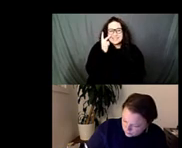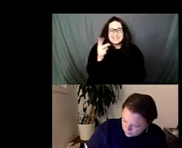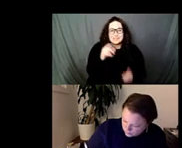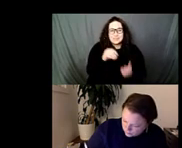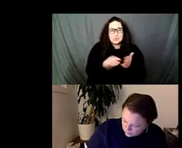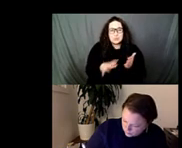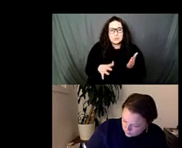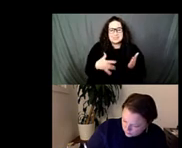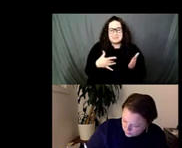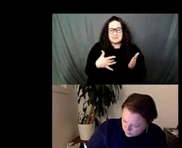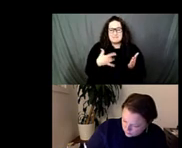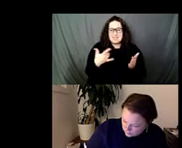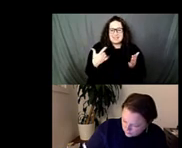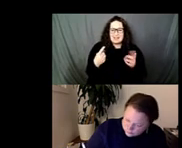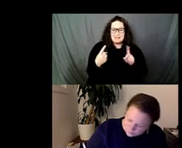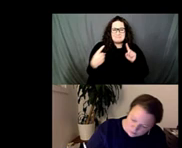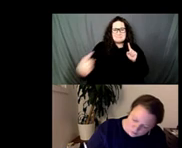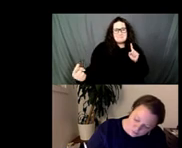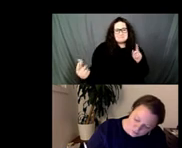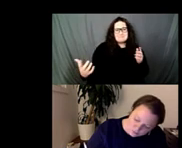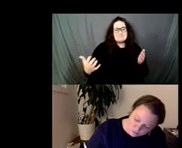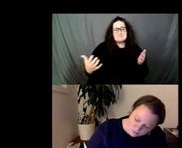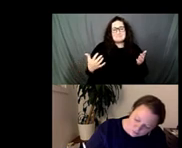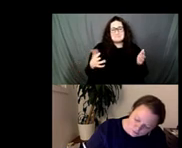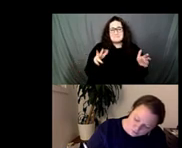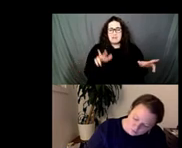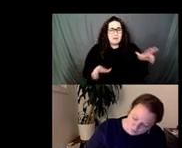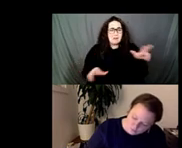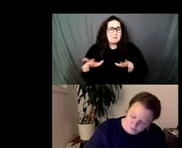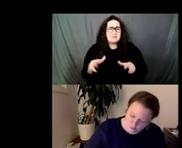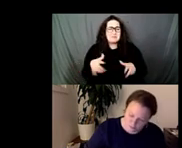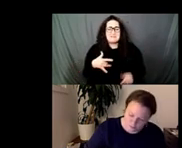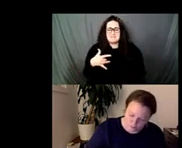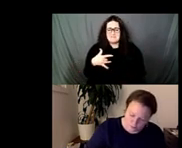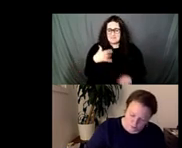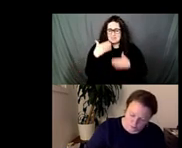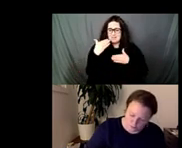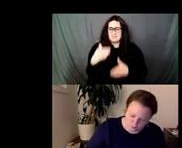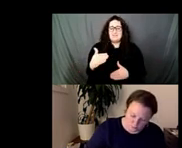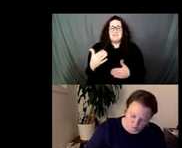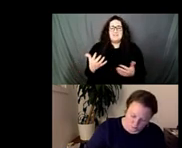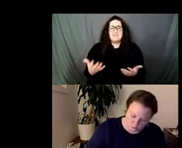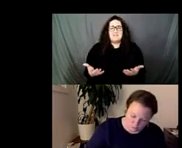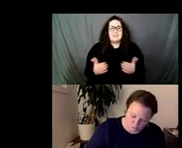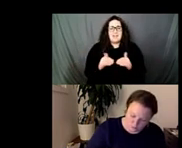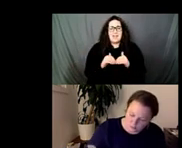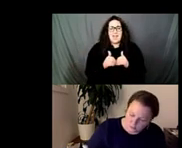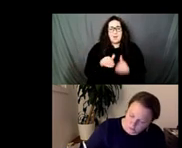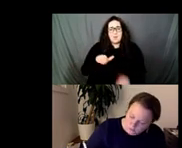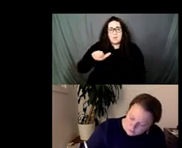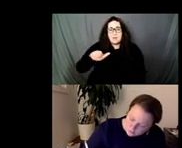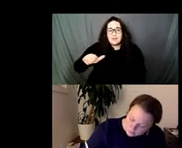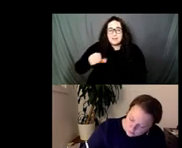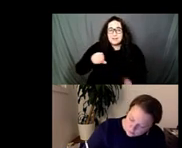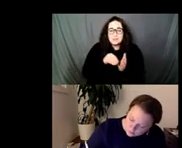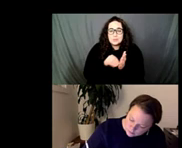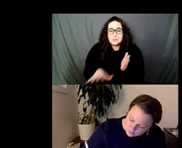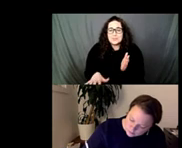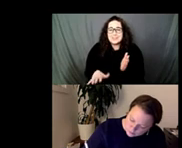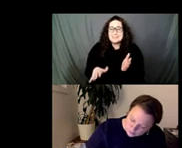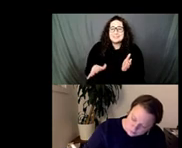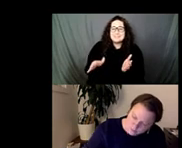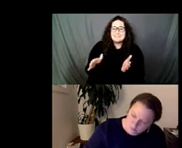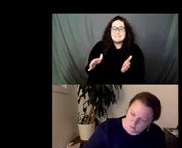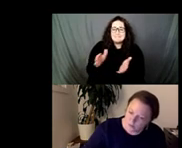quite restrained and the awkwardness and the way in which you can't really you know tap a student on the shoulder to say good job